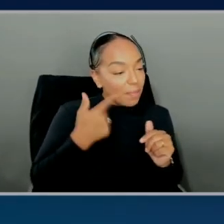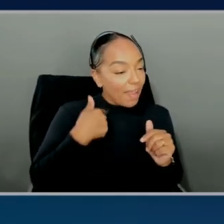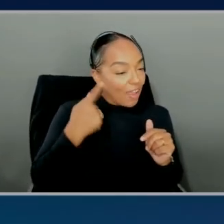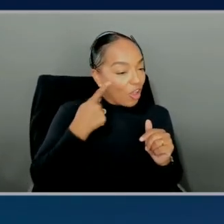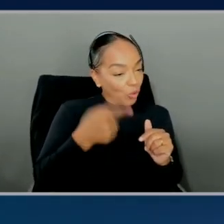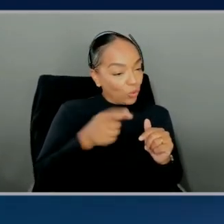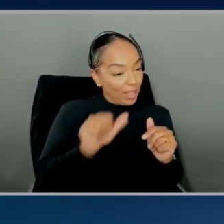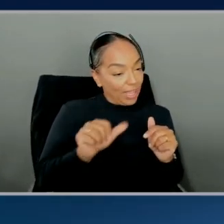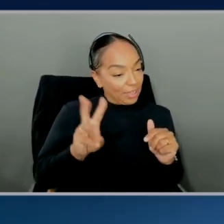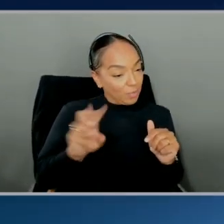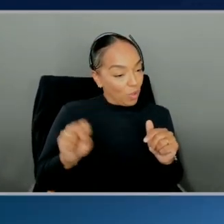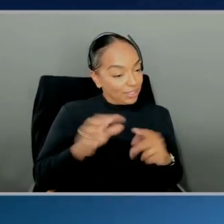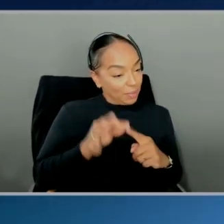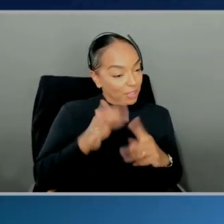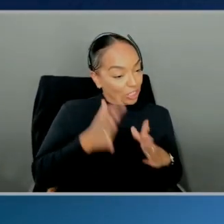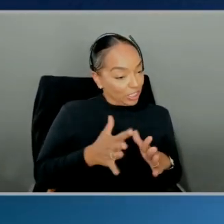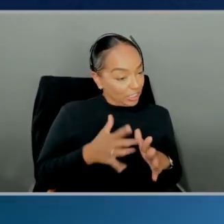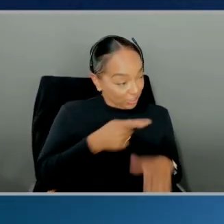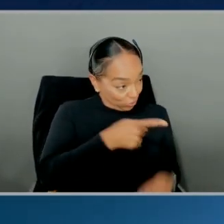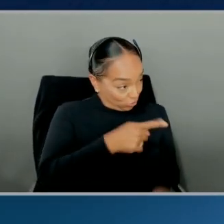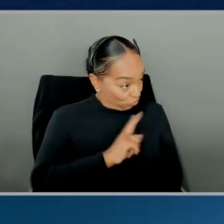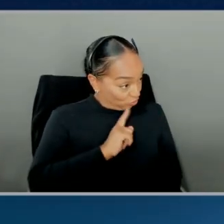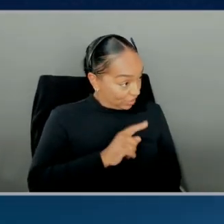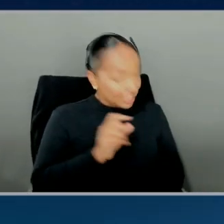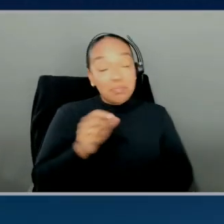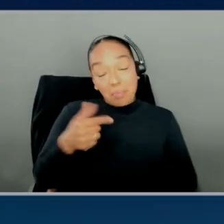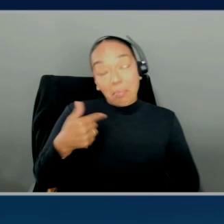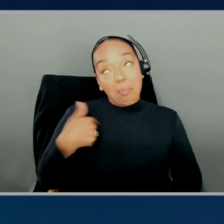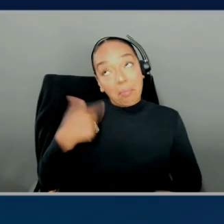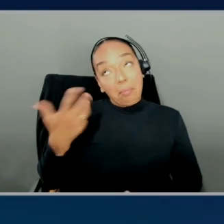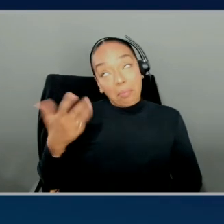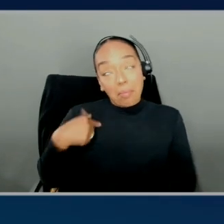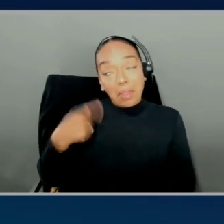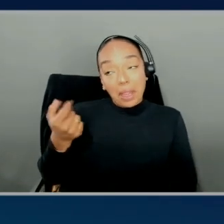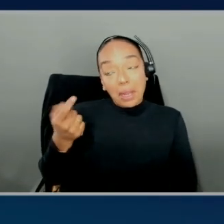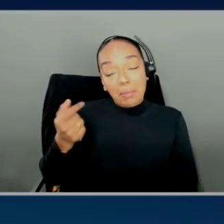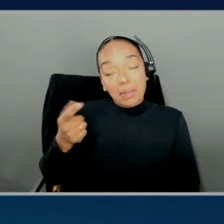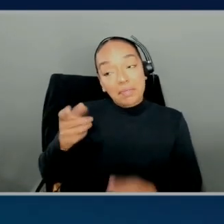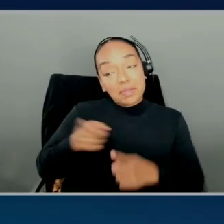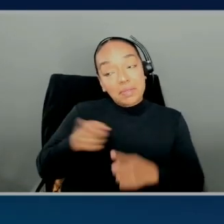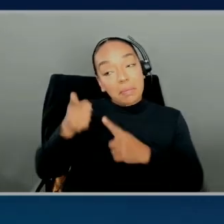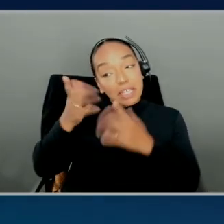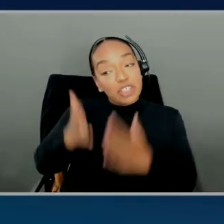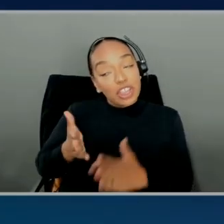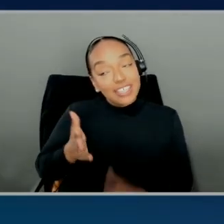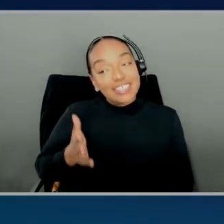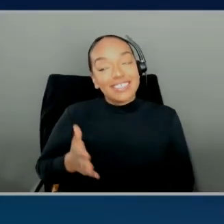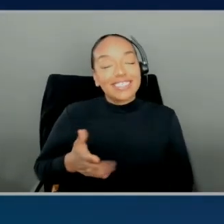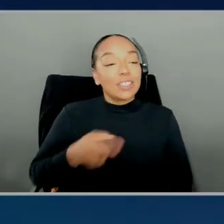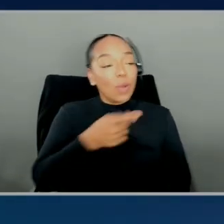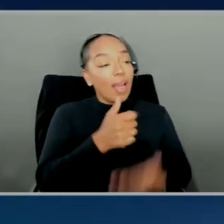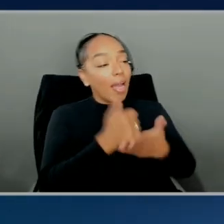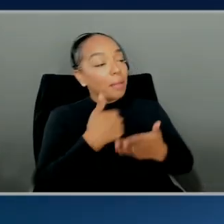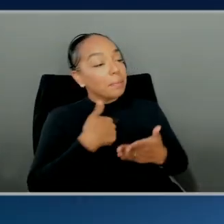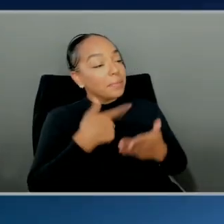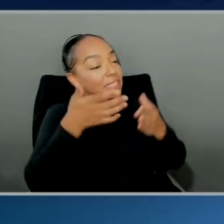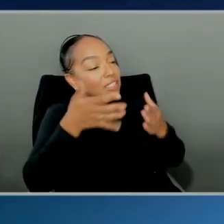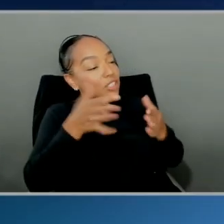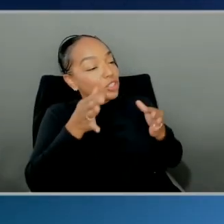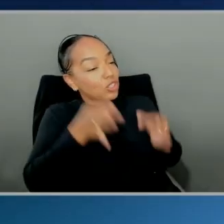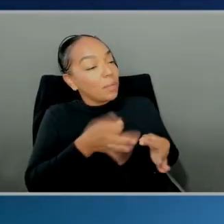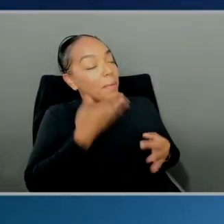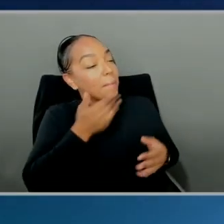you, Trevor? I've been called a bit of an AWS specialist, yes. cool. Could you please help me determine the best AWS services